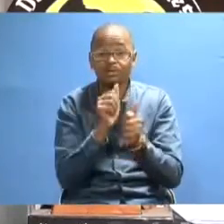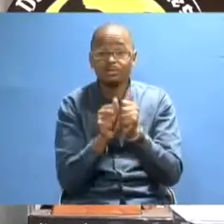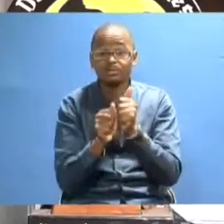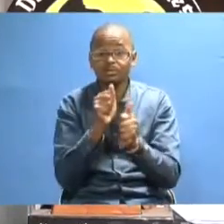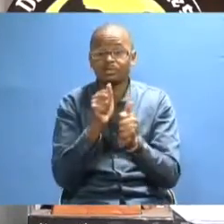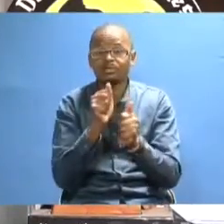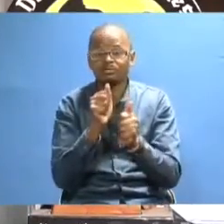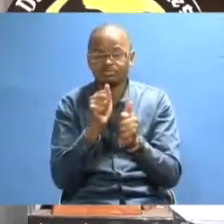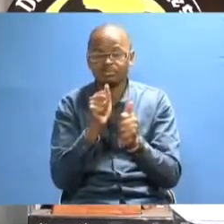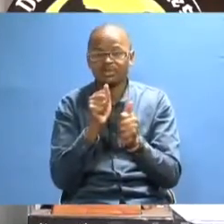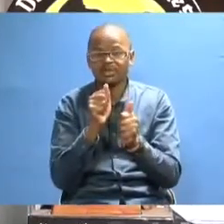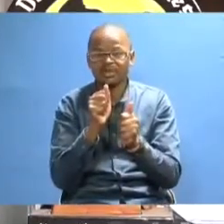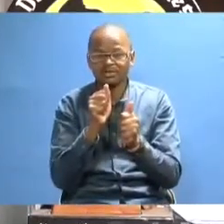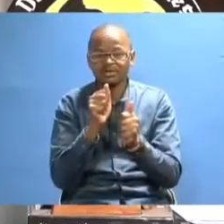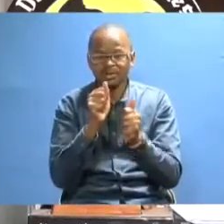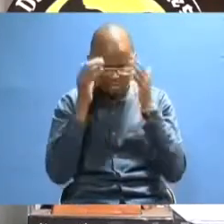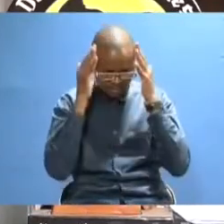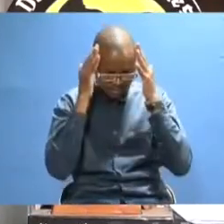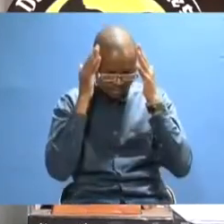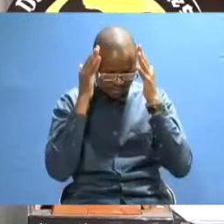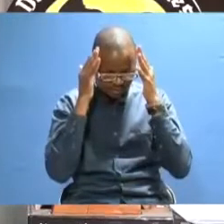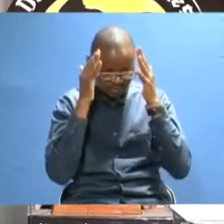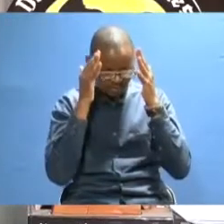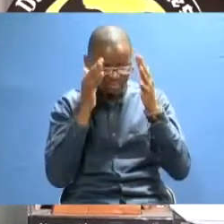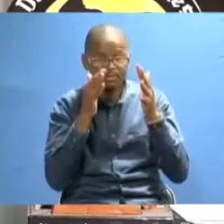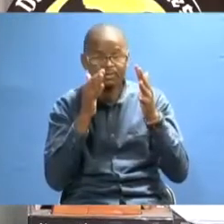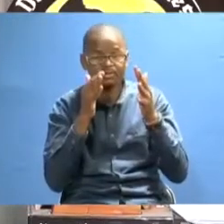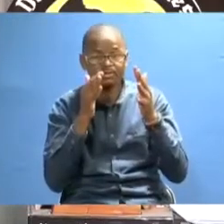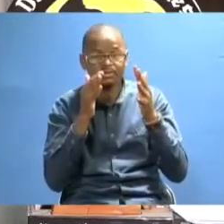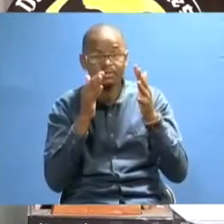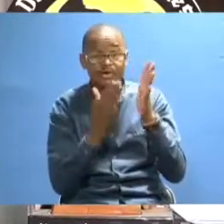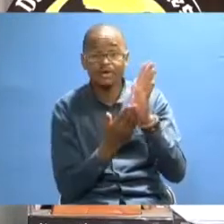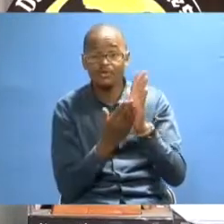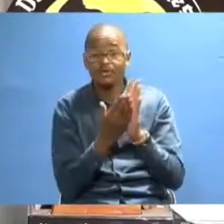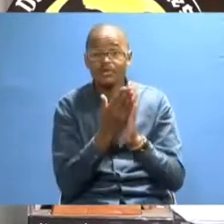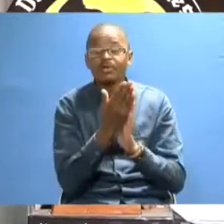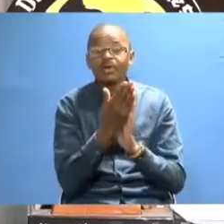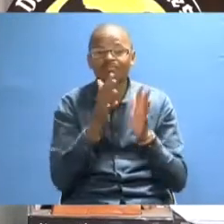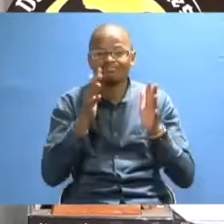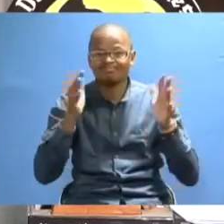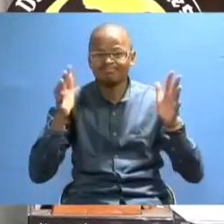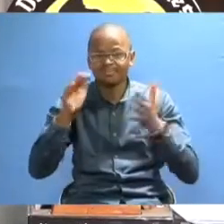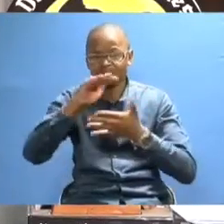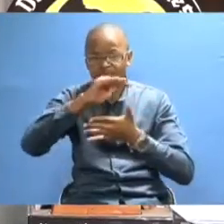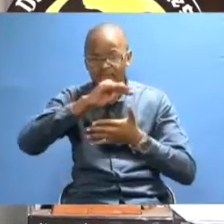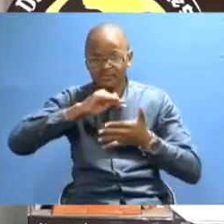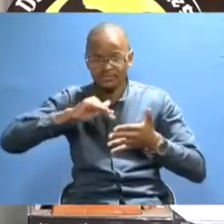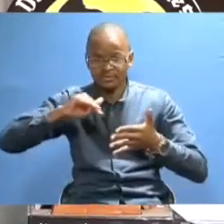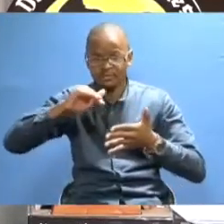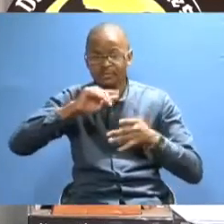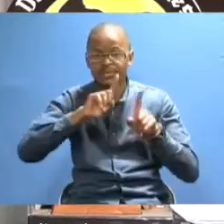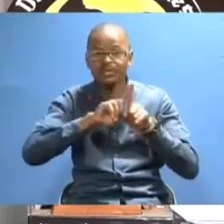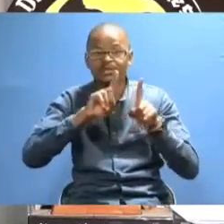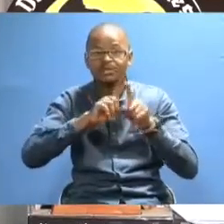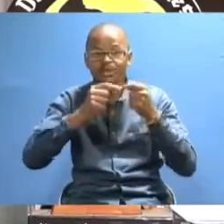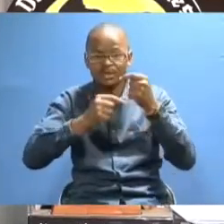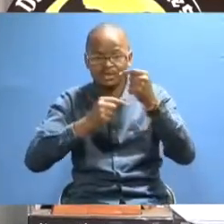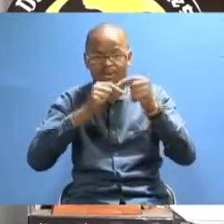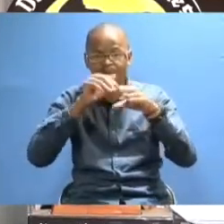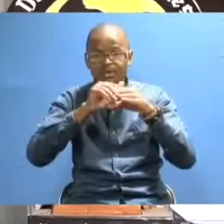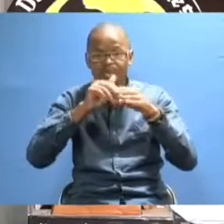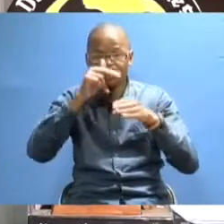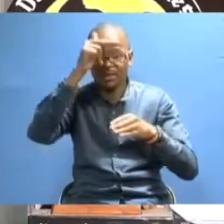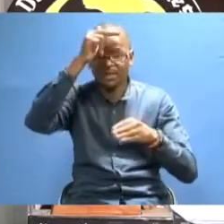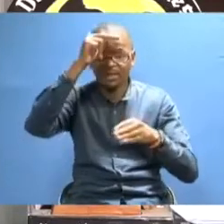which are geared towards promoting of development and expansion of environmental studies and sustainability